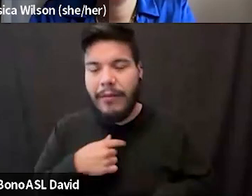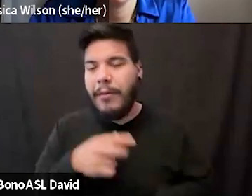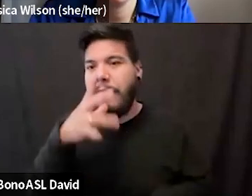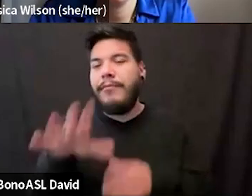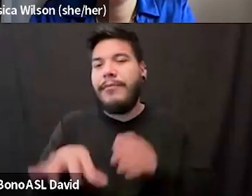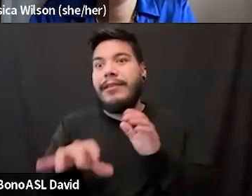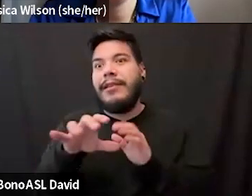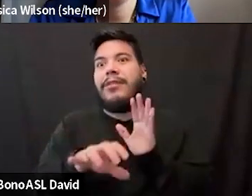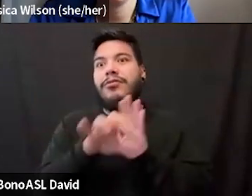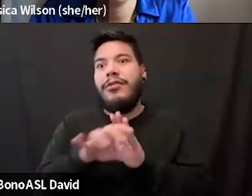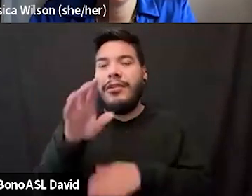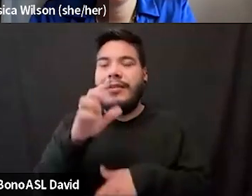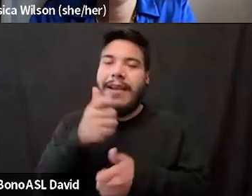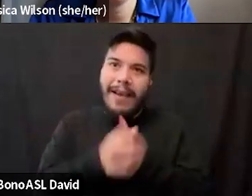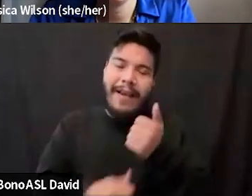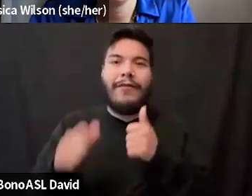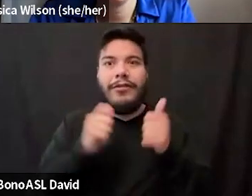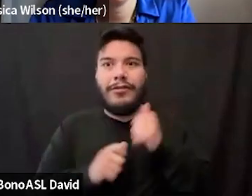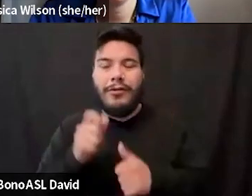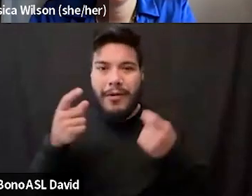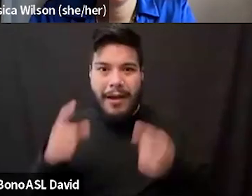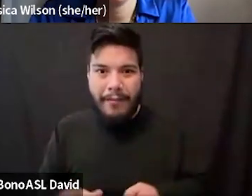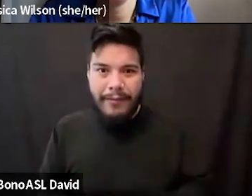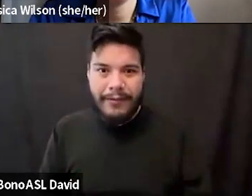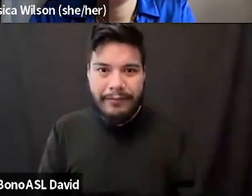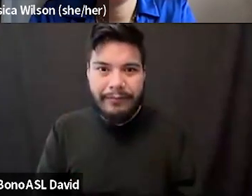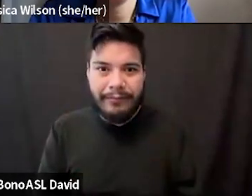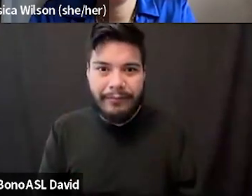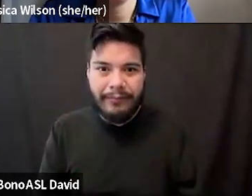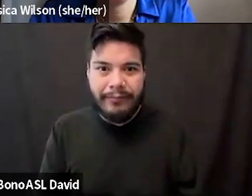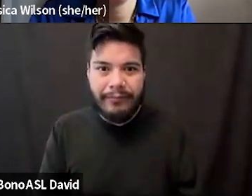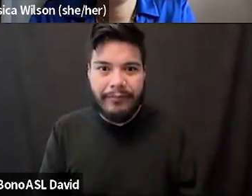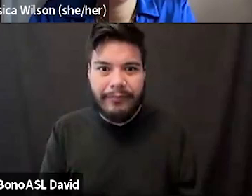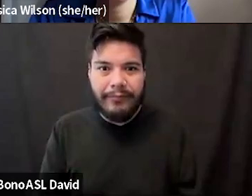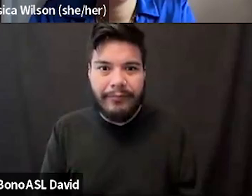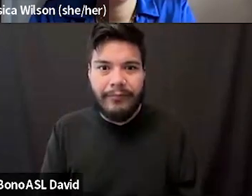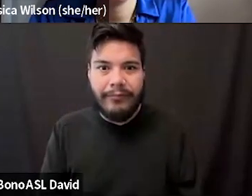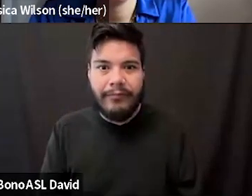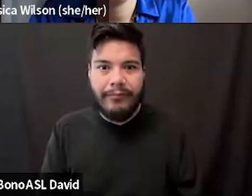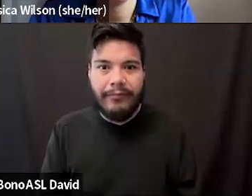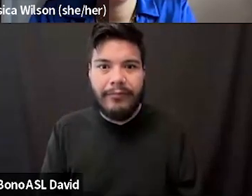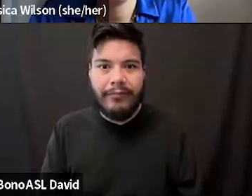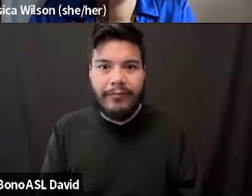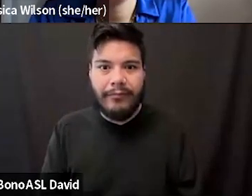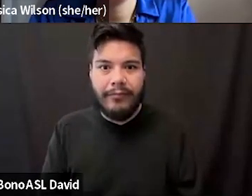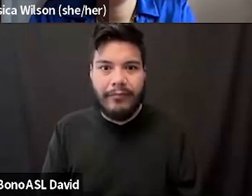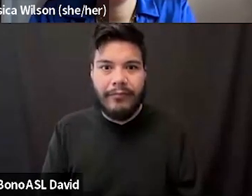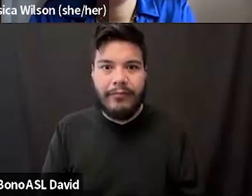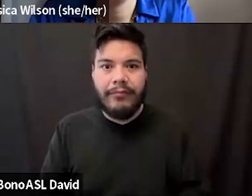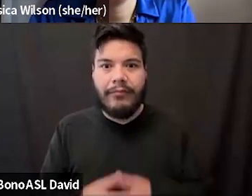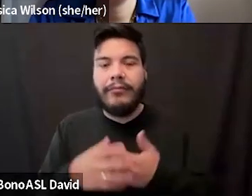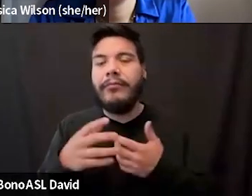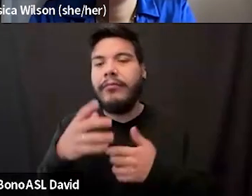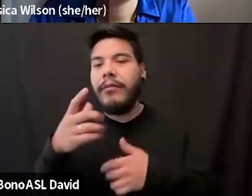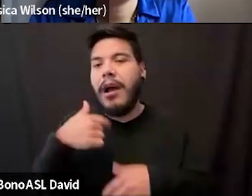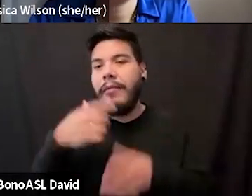come up. Or I'm the, what is the case? The big back lady who sets the show down. I'm the person